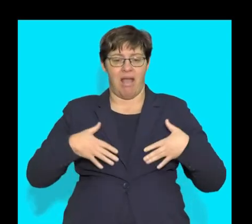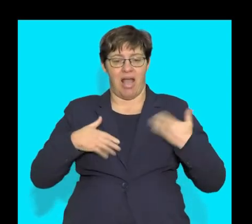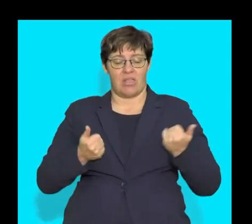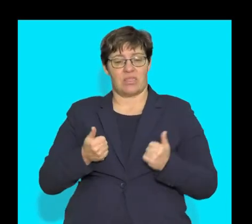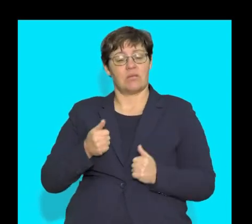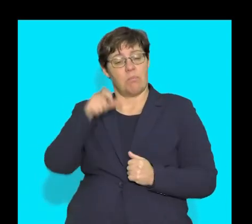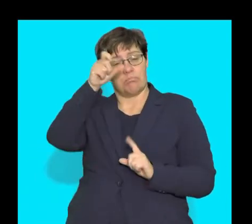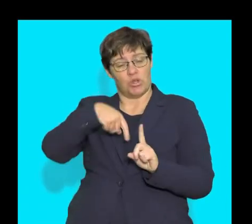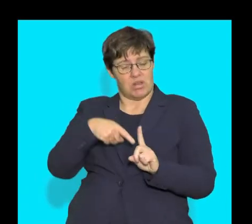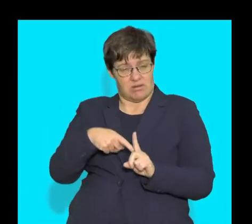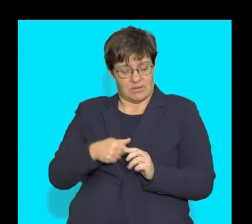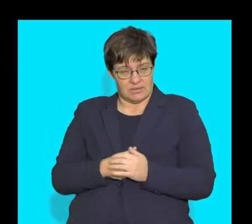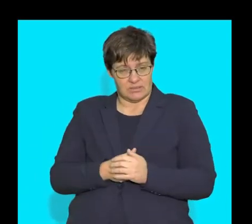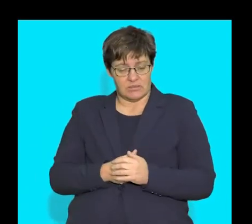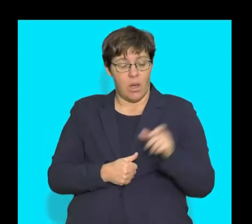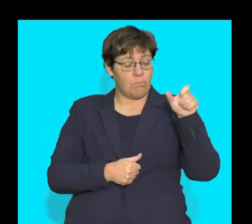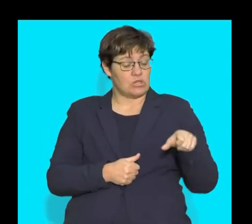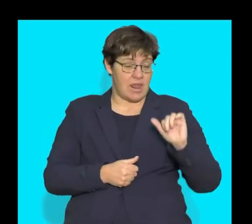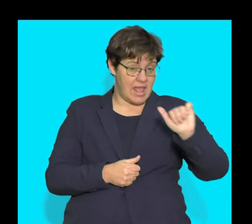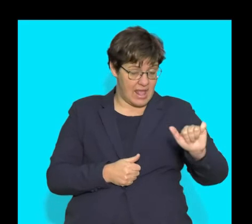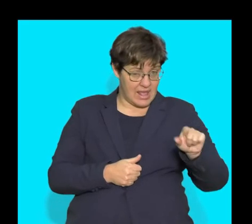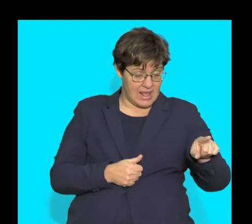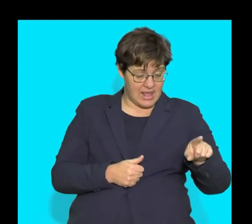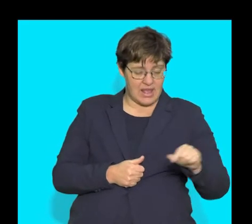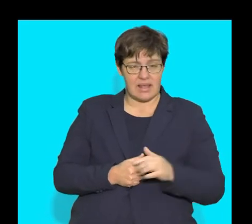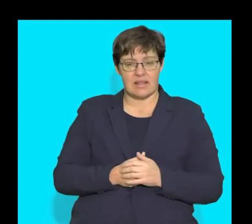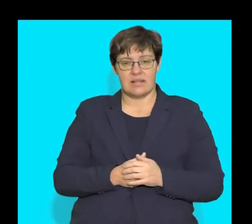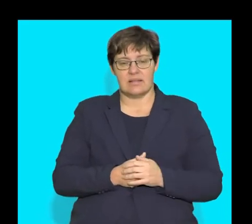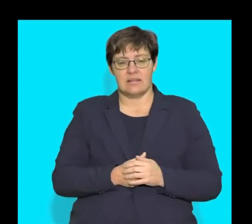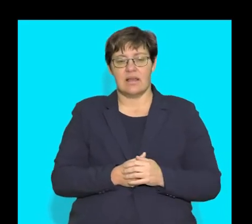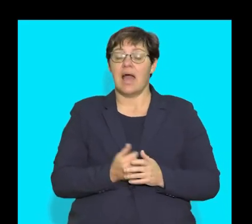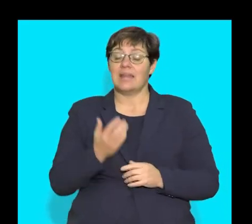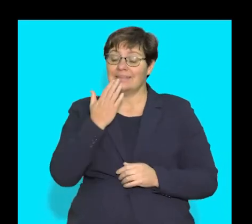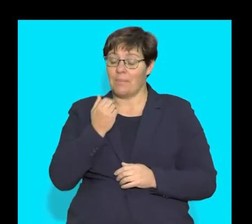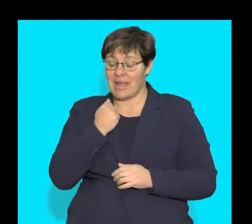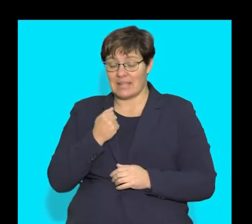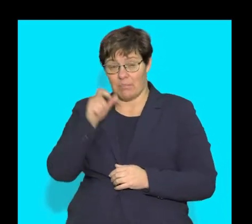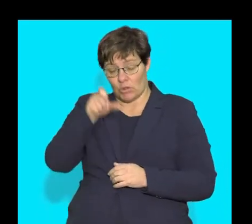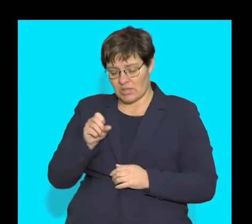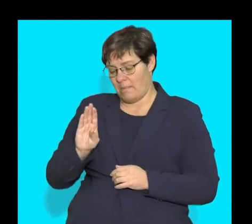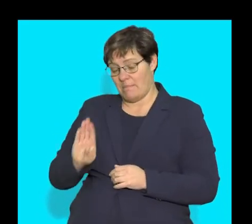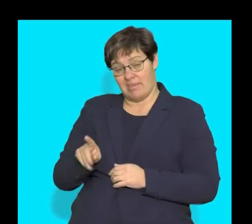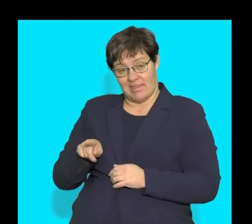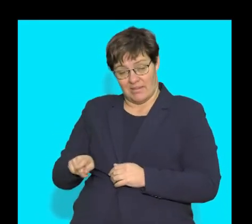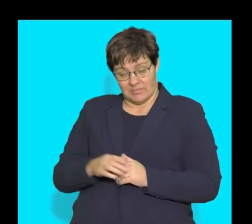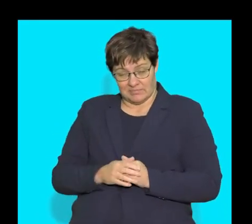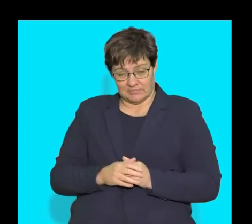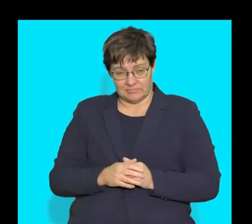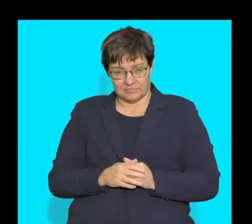healthy individual, person A and on a diabetic person B.